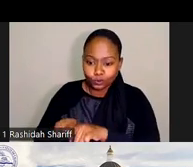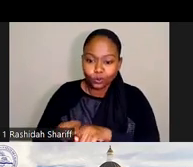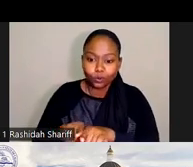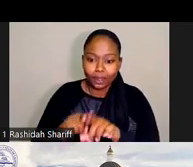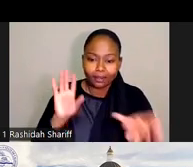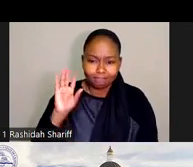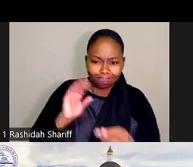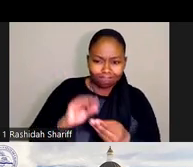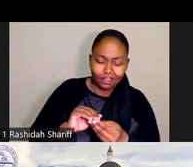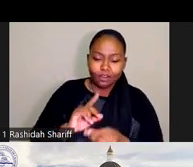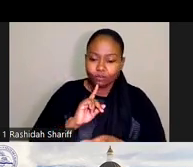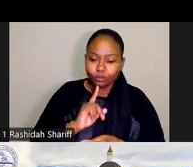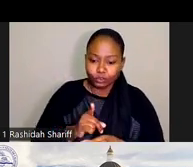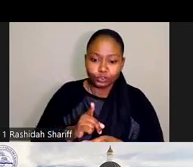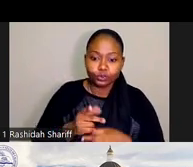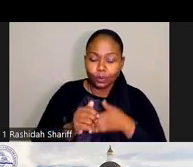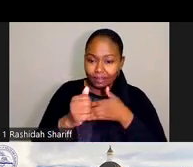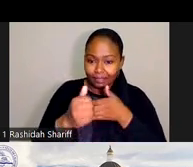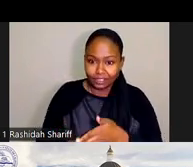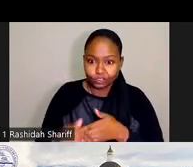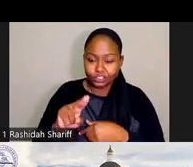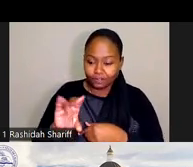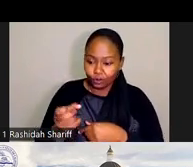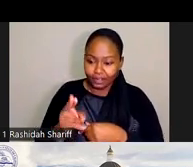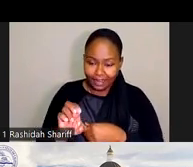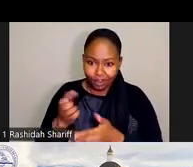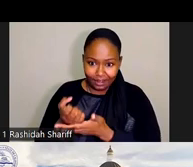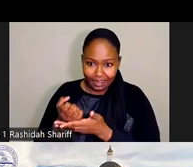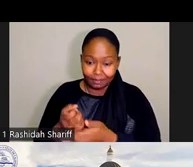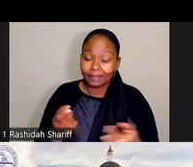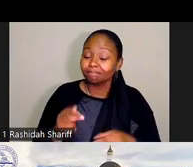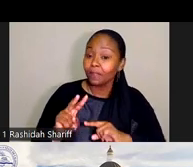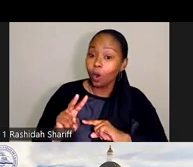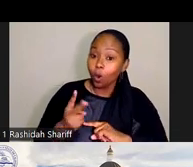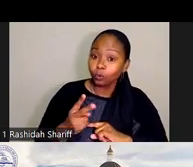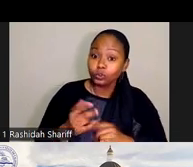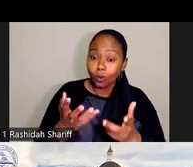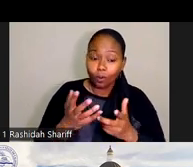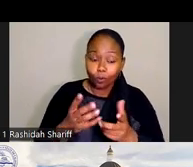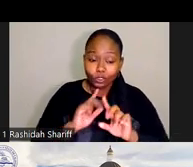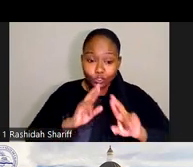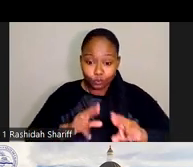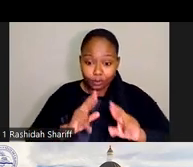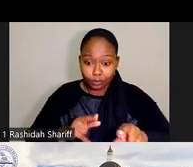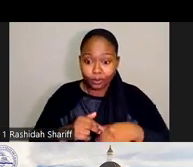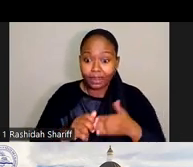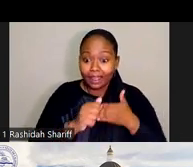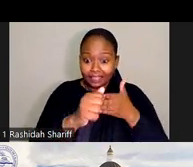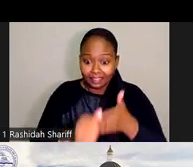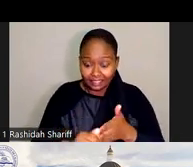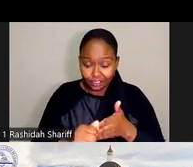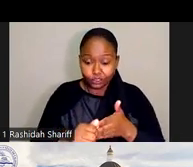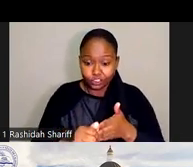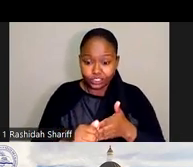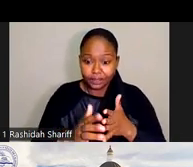a true nation-leading care economy. Second, I did want to report that the cabinet work group leadership convening series continues